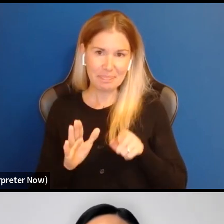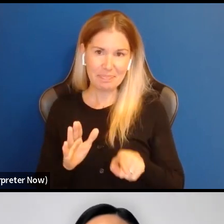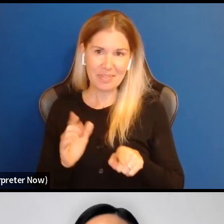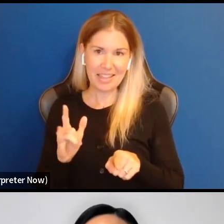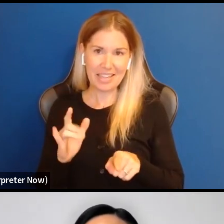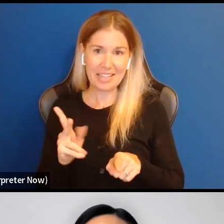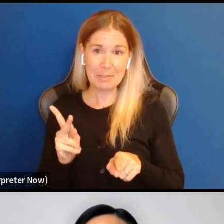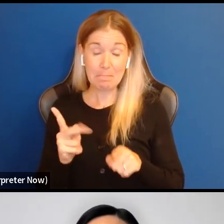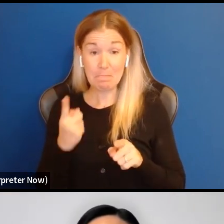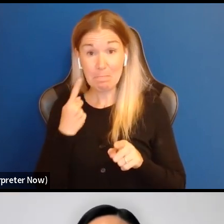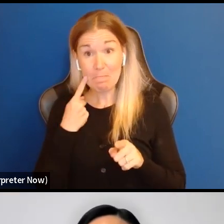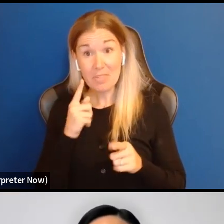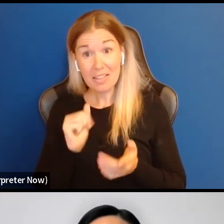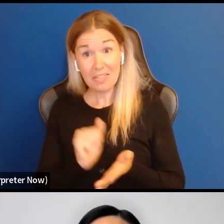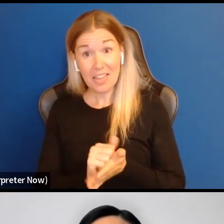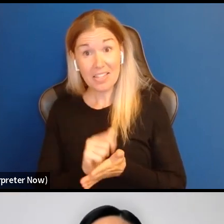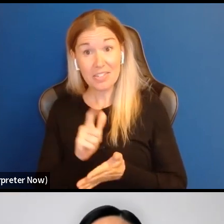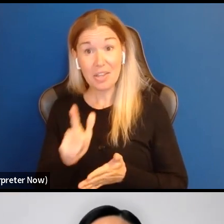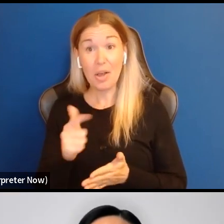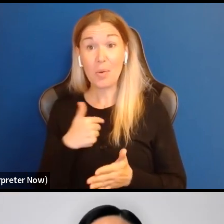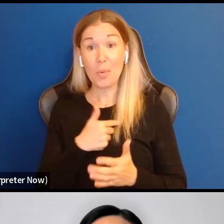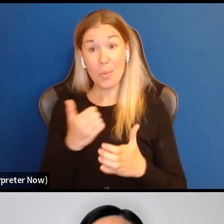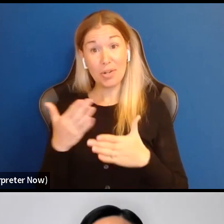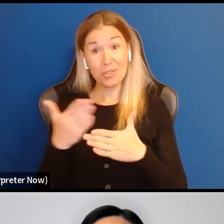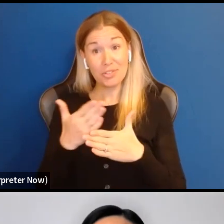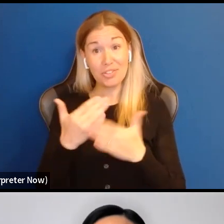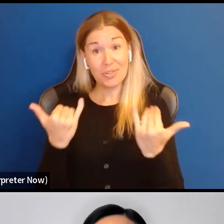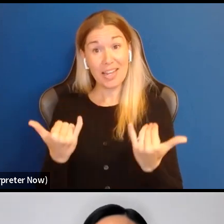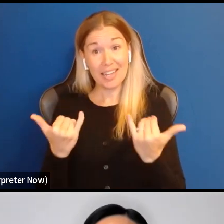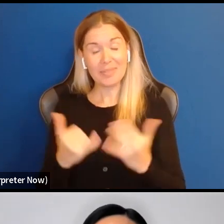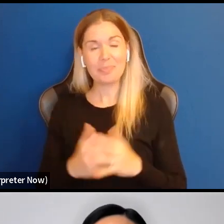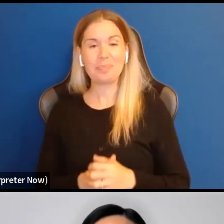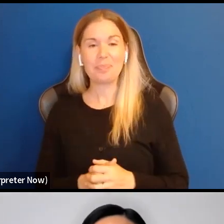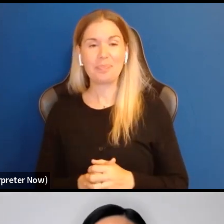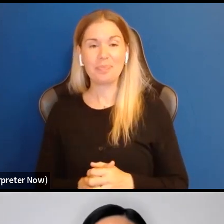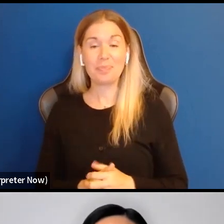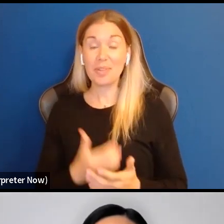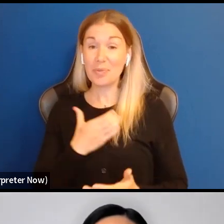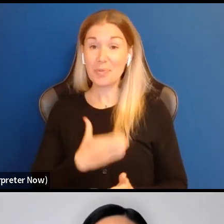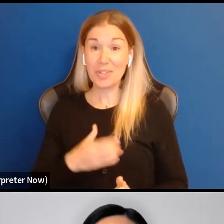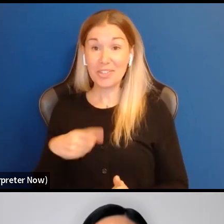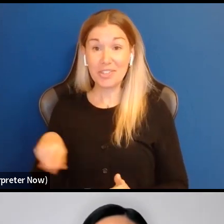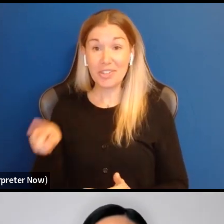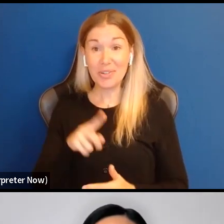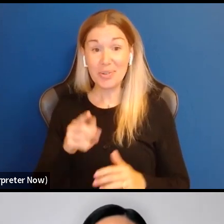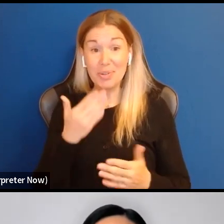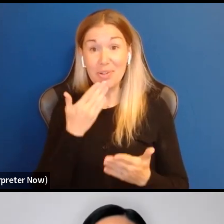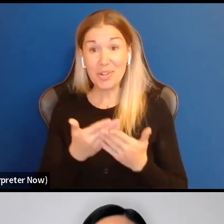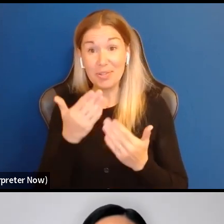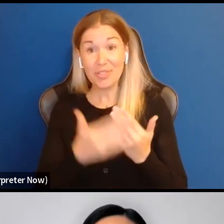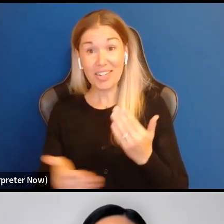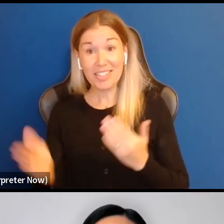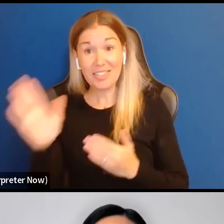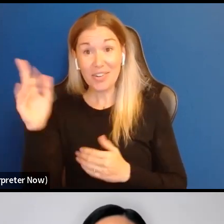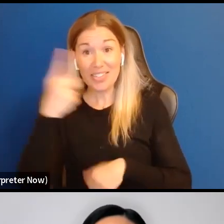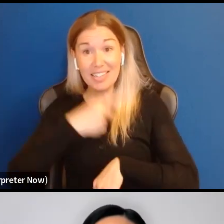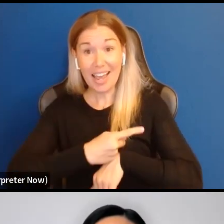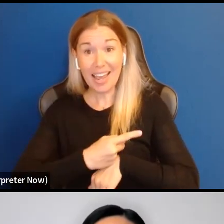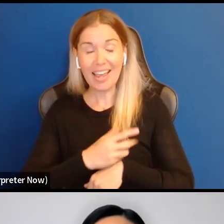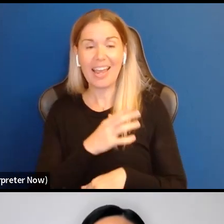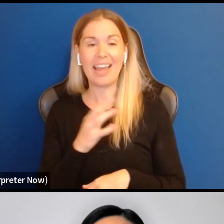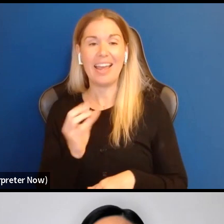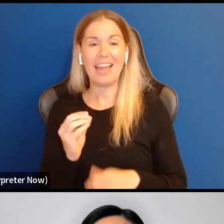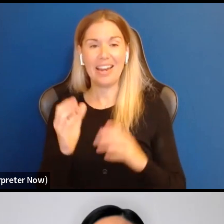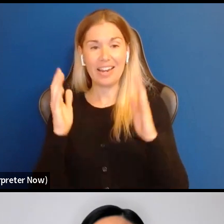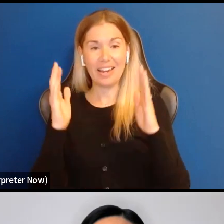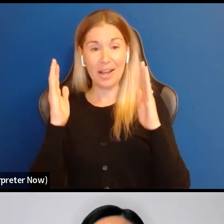I think that's all we wanted to share today. So, um, I will wish you a good rest of your day, uh, and hope to,